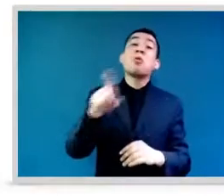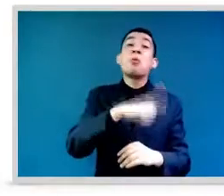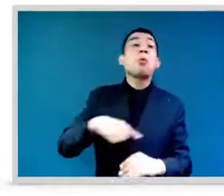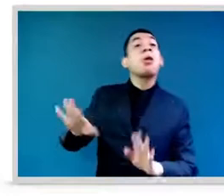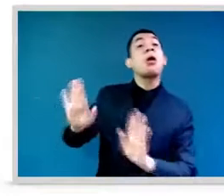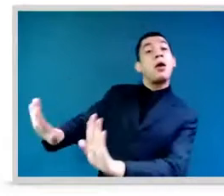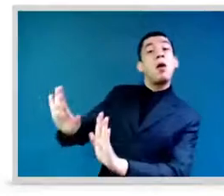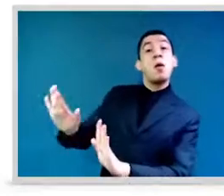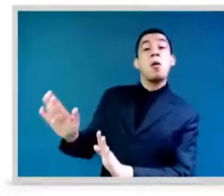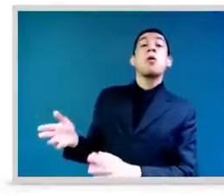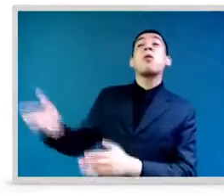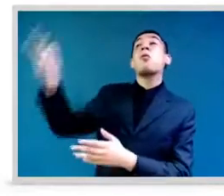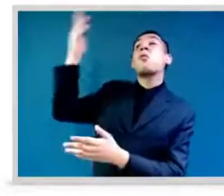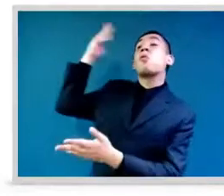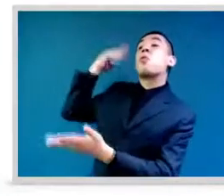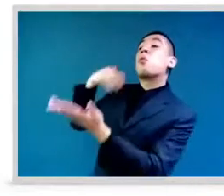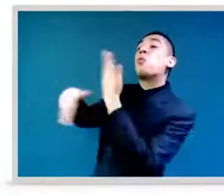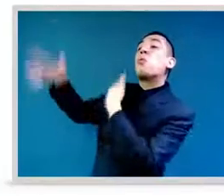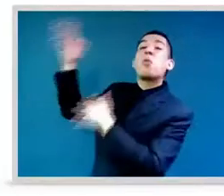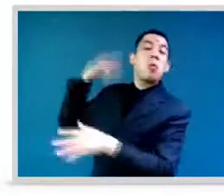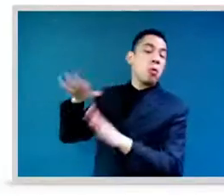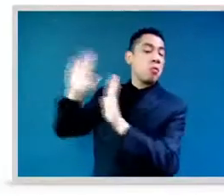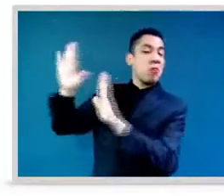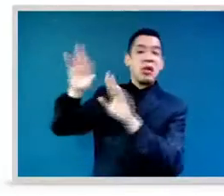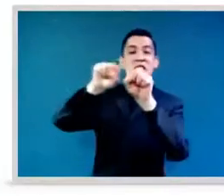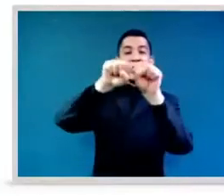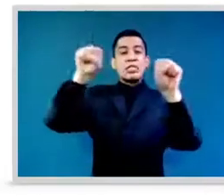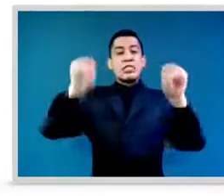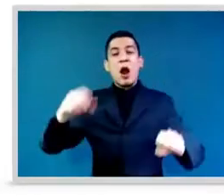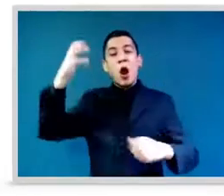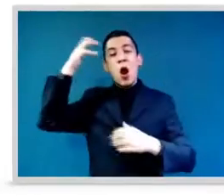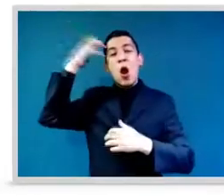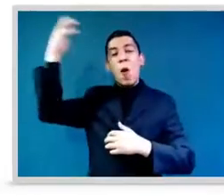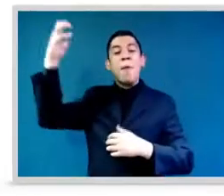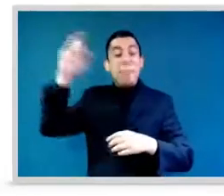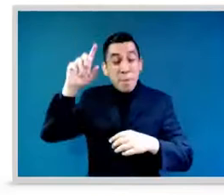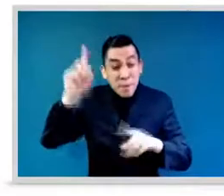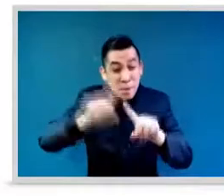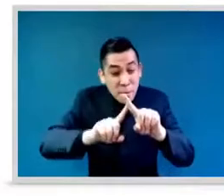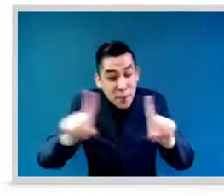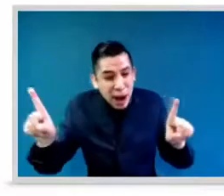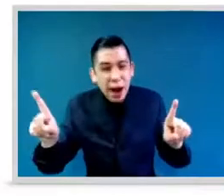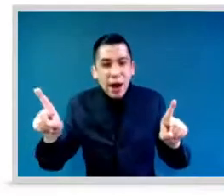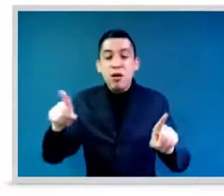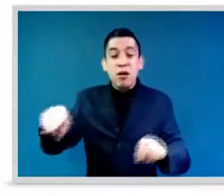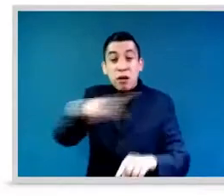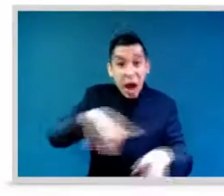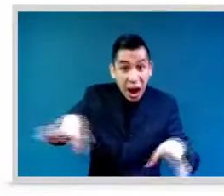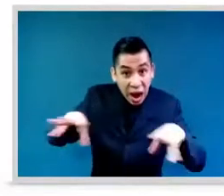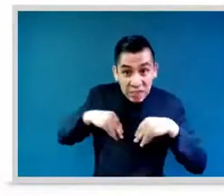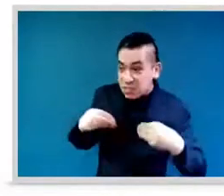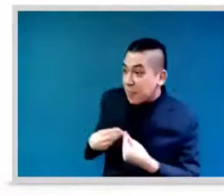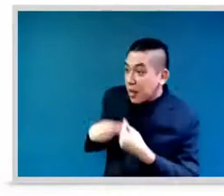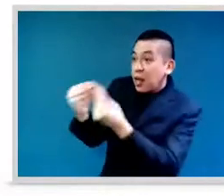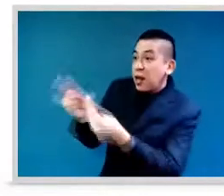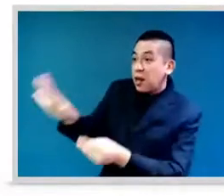is that those leadership chairs, those decision-making chairs, don't have our name on them. You know, I think it's really critical that